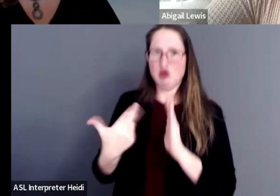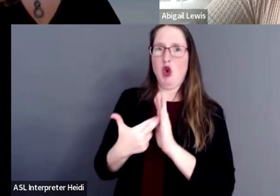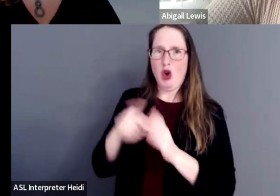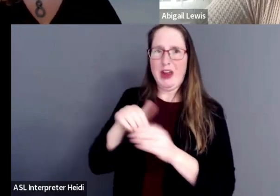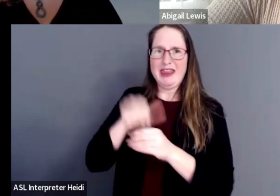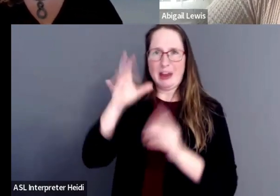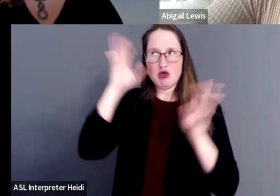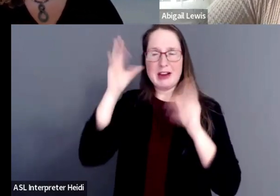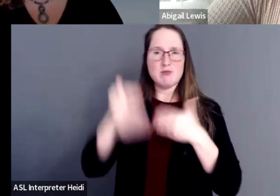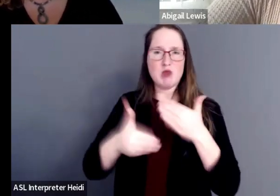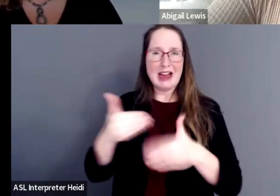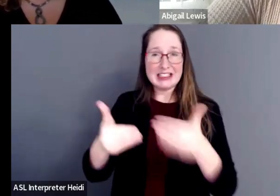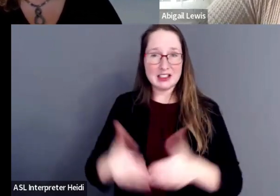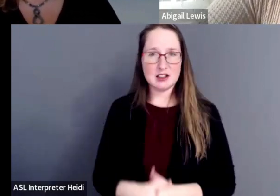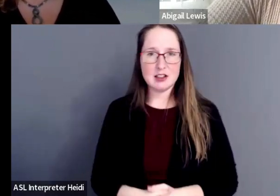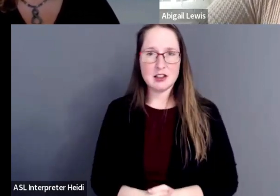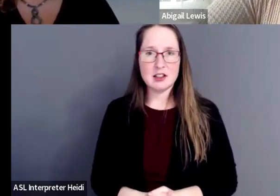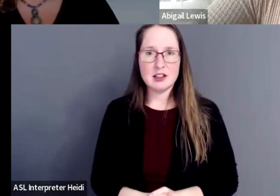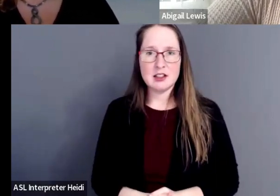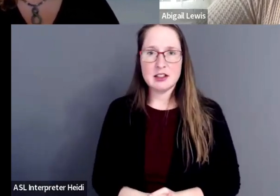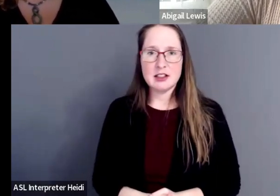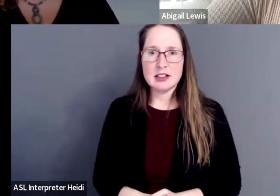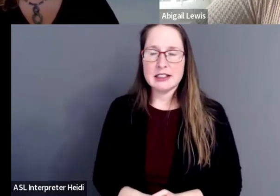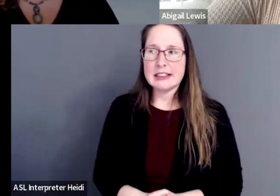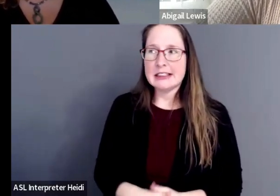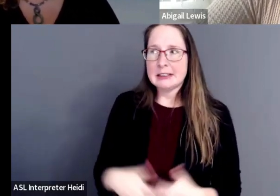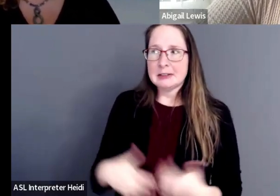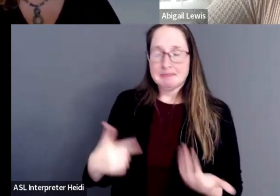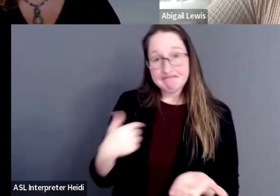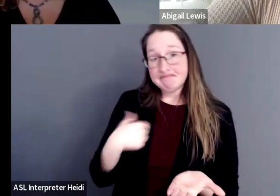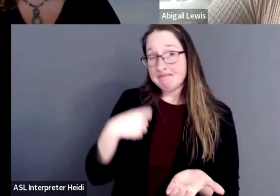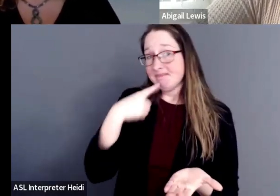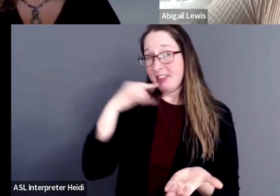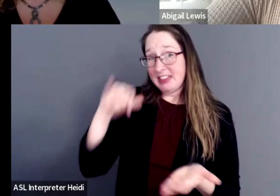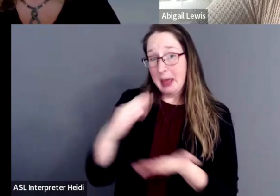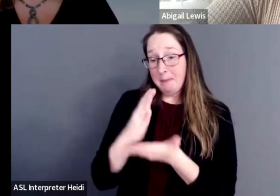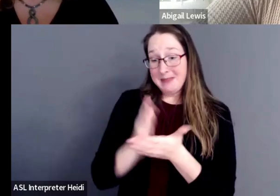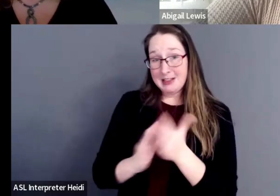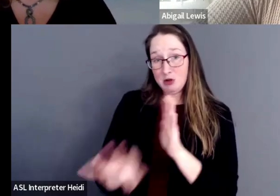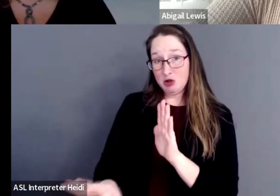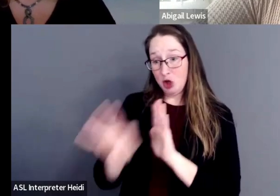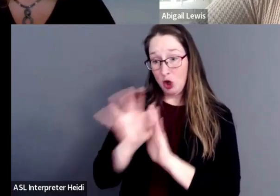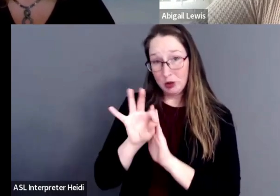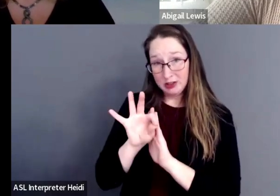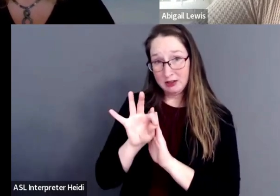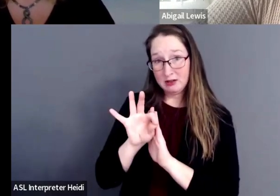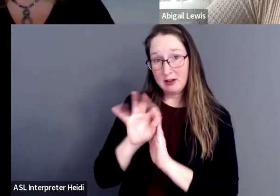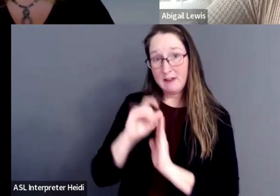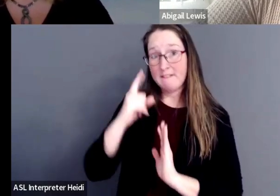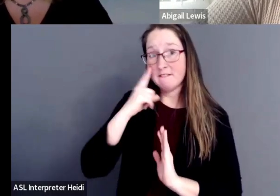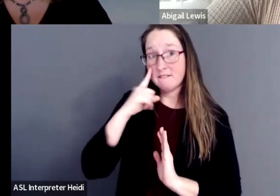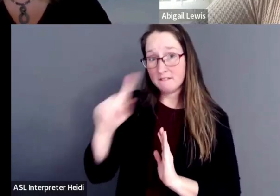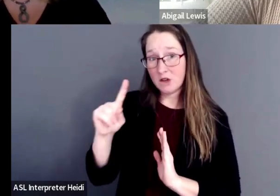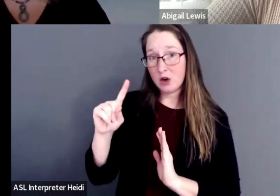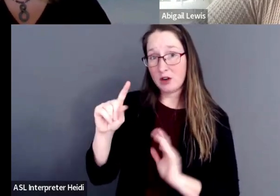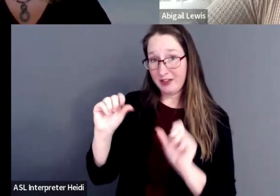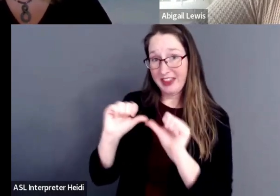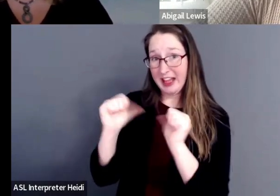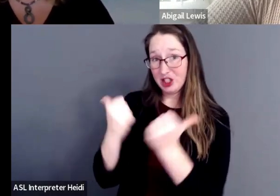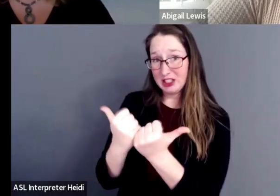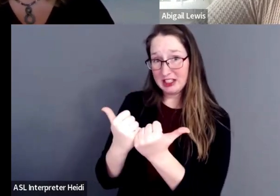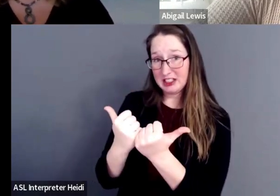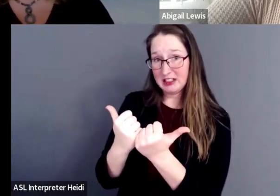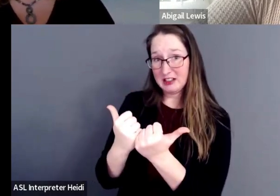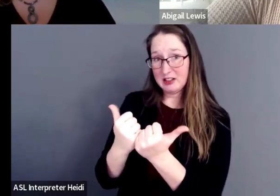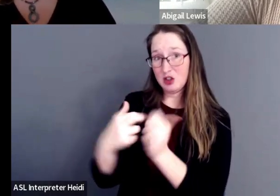I would have to say the piece that was chosen for the agency to